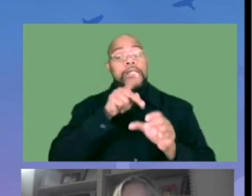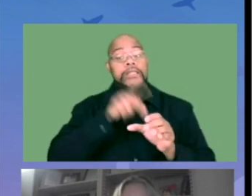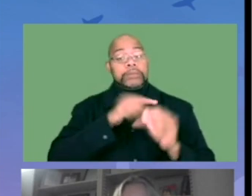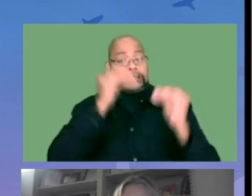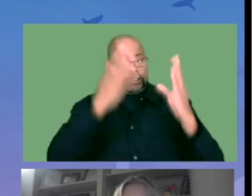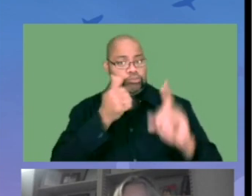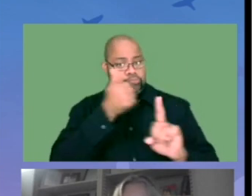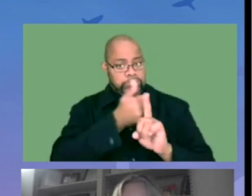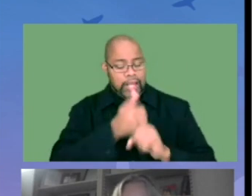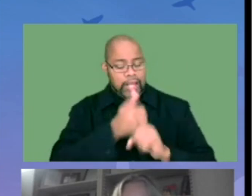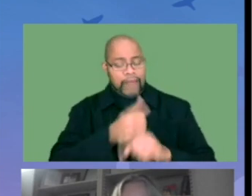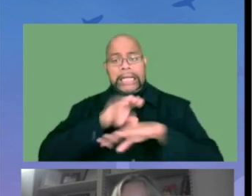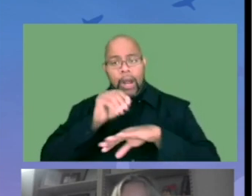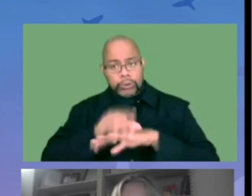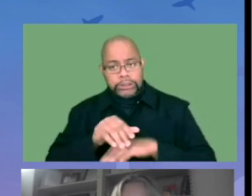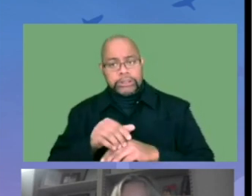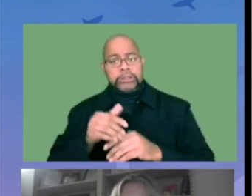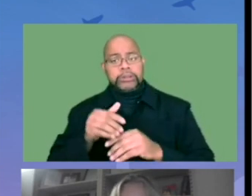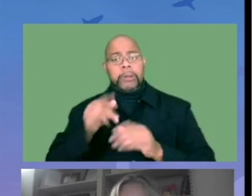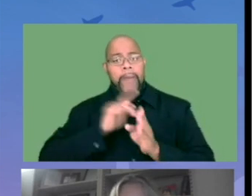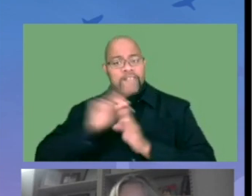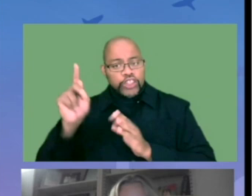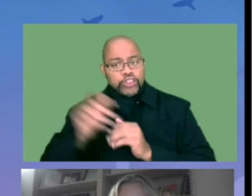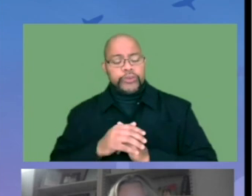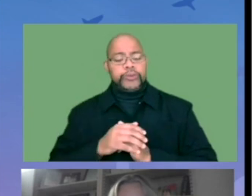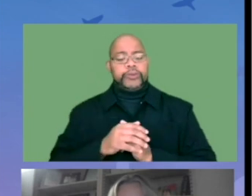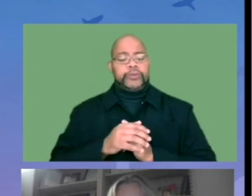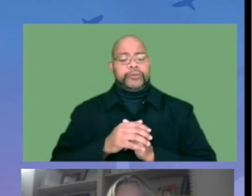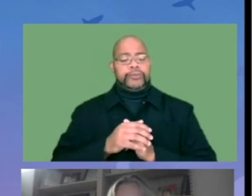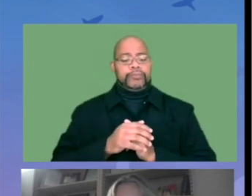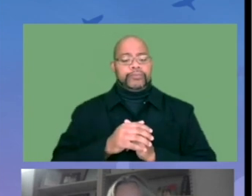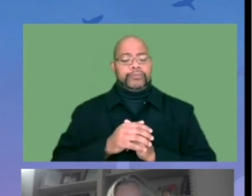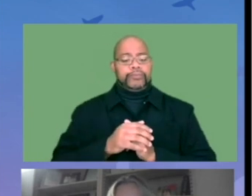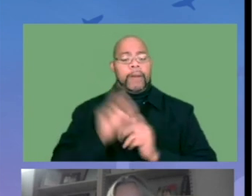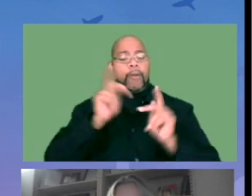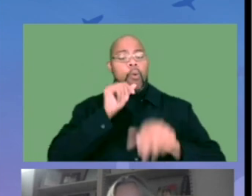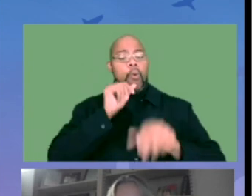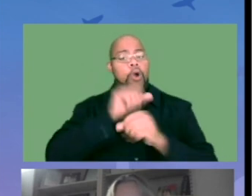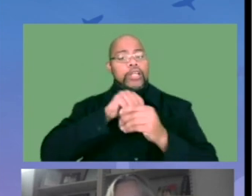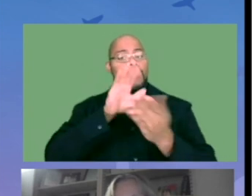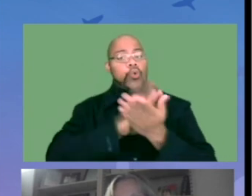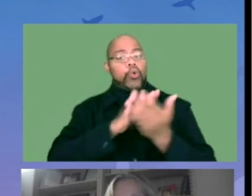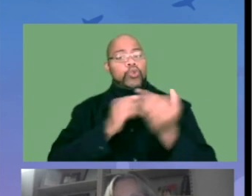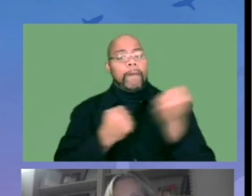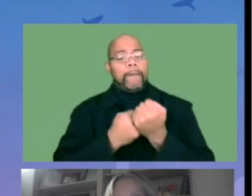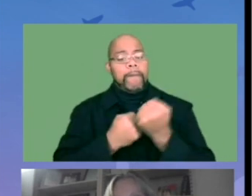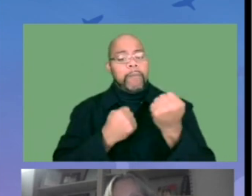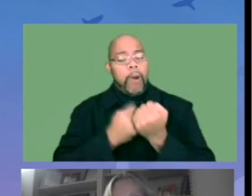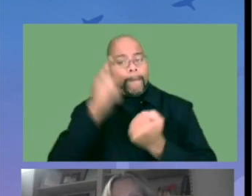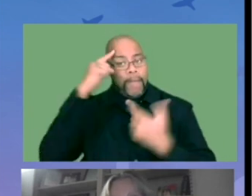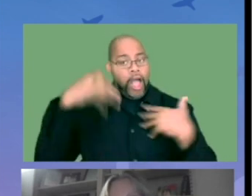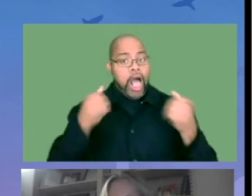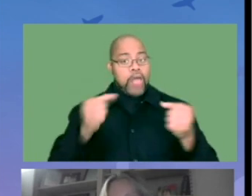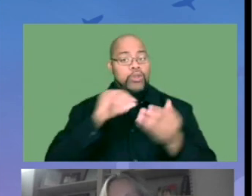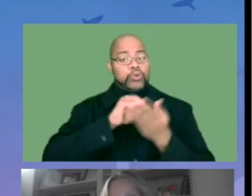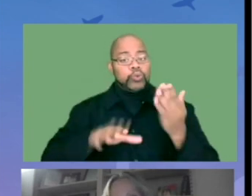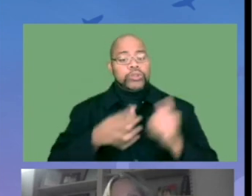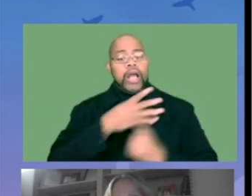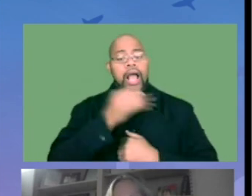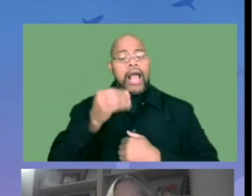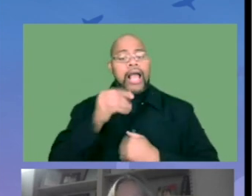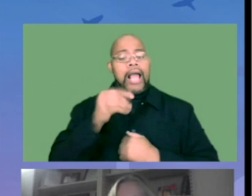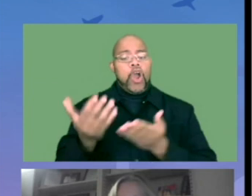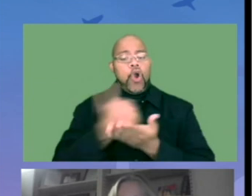also are trying to increase our research output in this area. And so we have seven funded research assistant positions